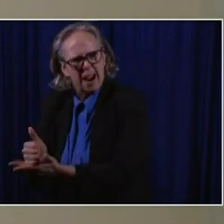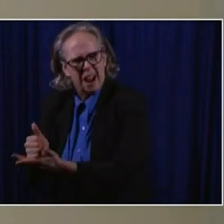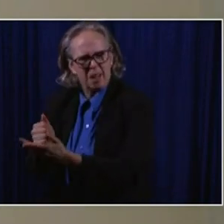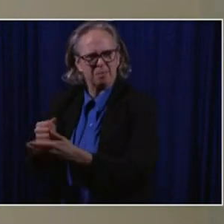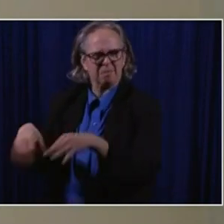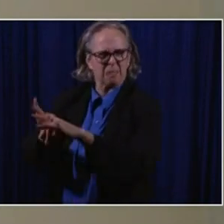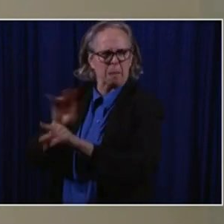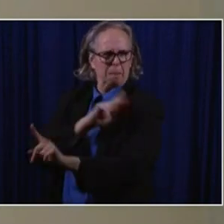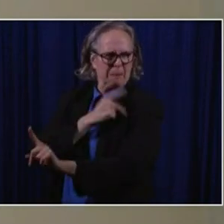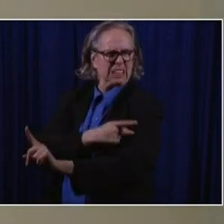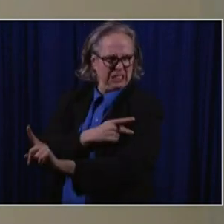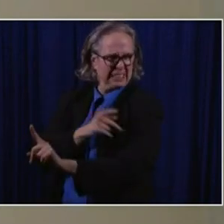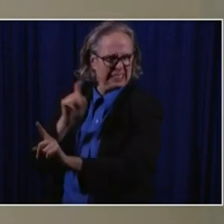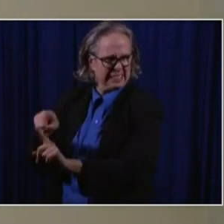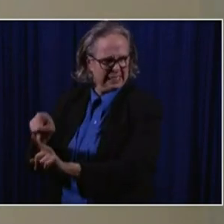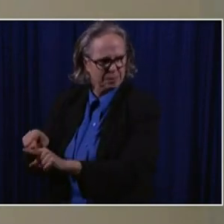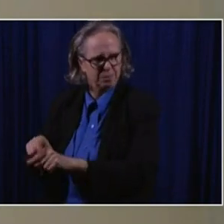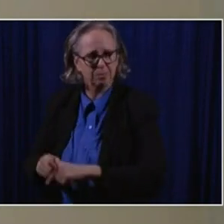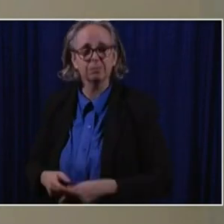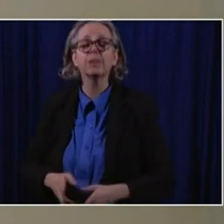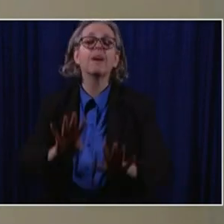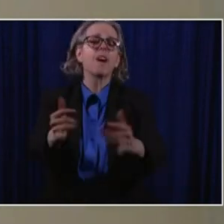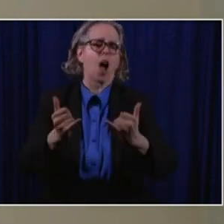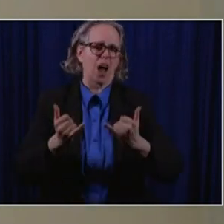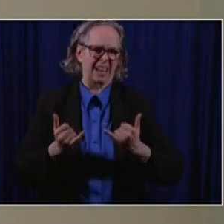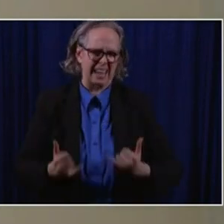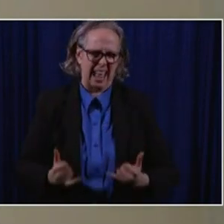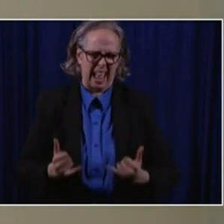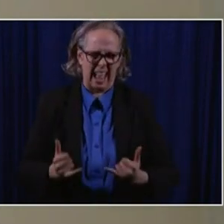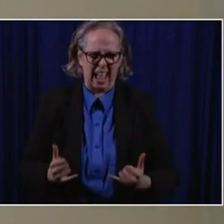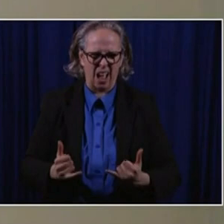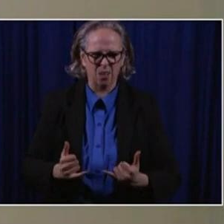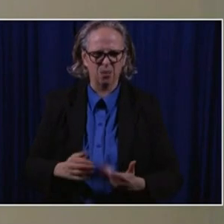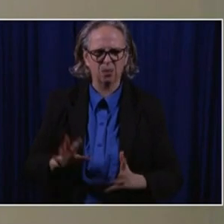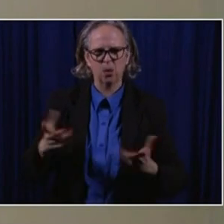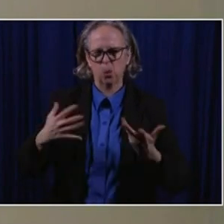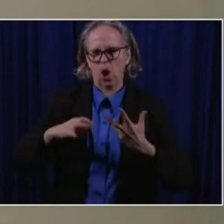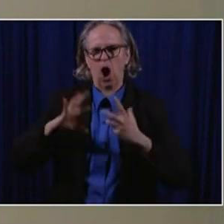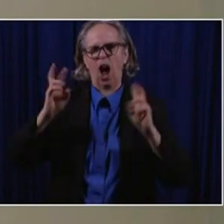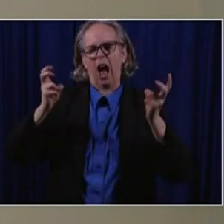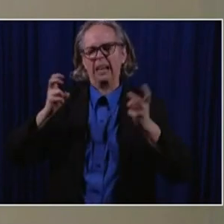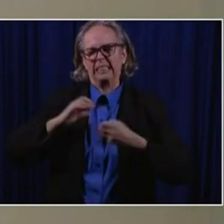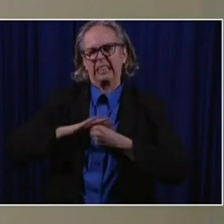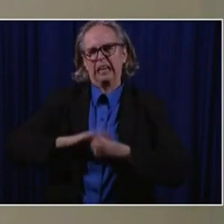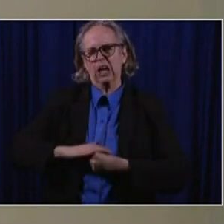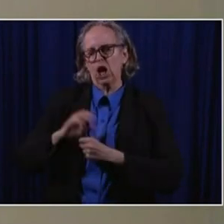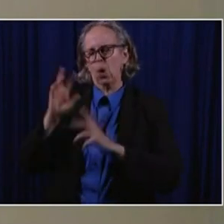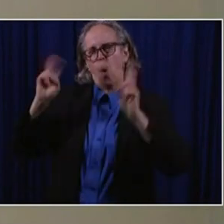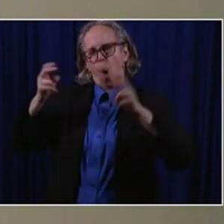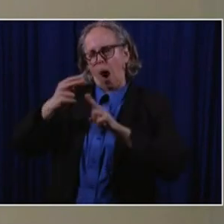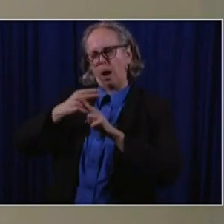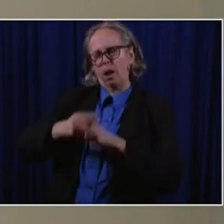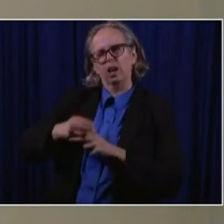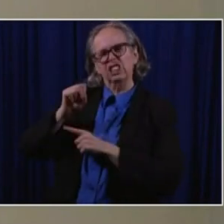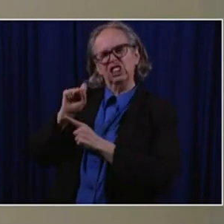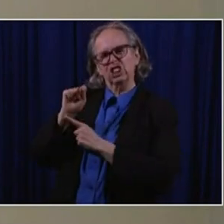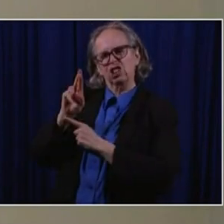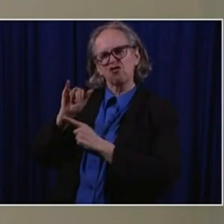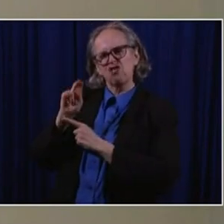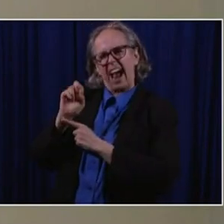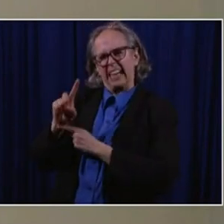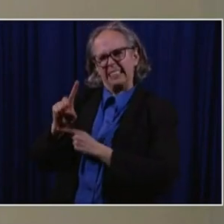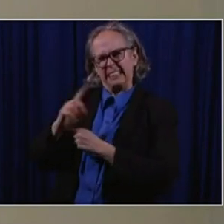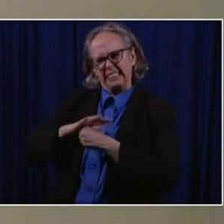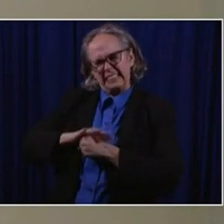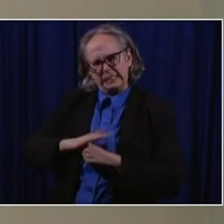I would say as of now, we are very strained. Um, we are trying to reorganize our units. We are trying to gather